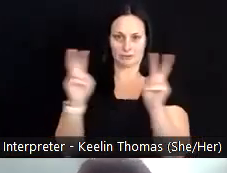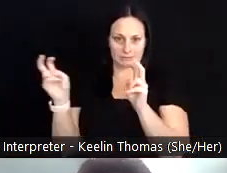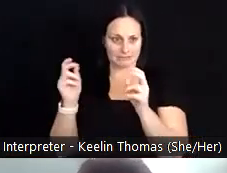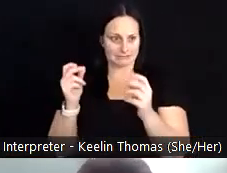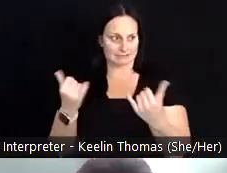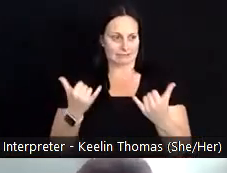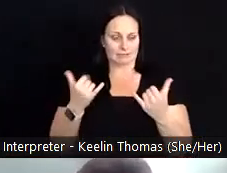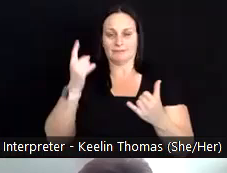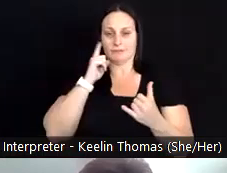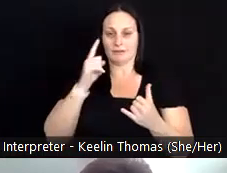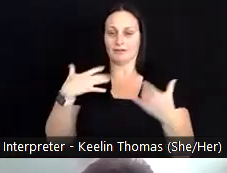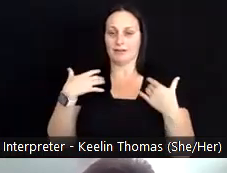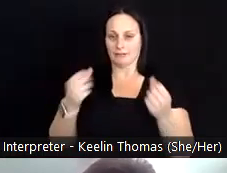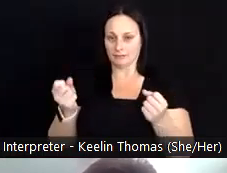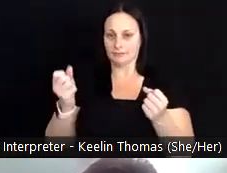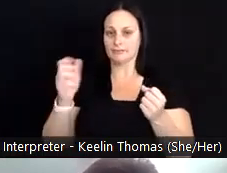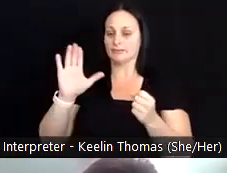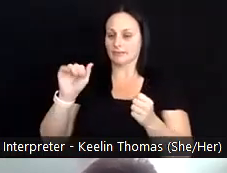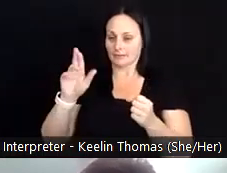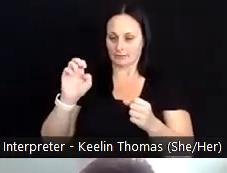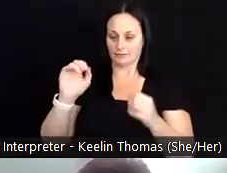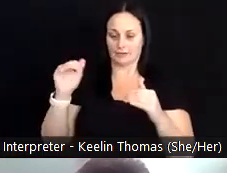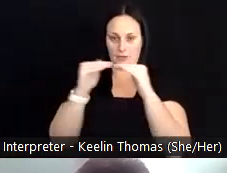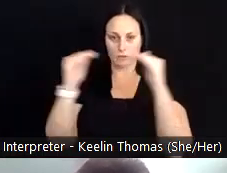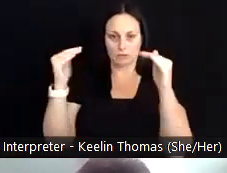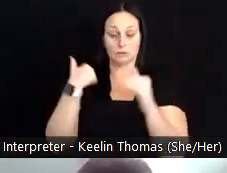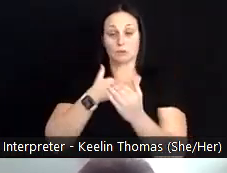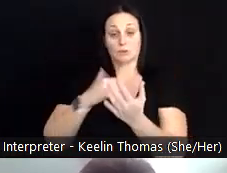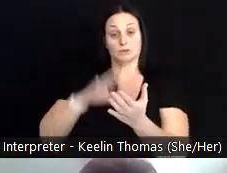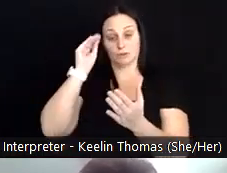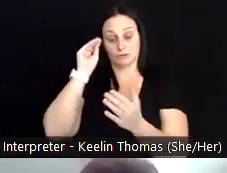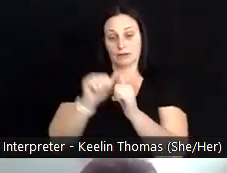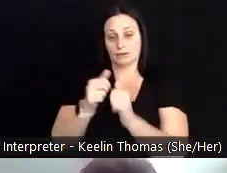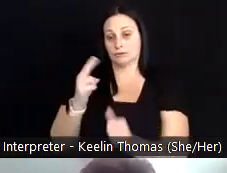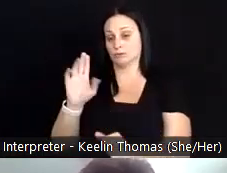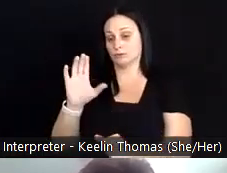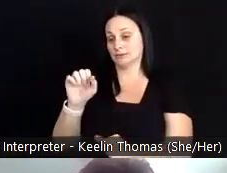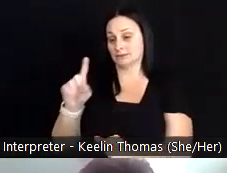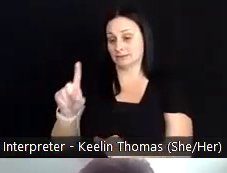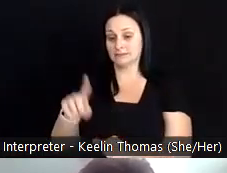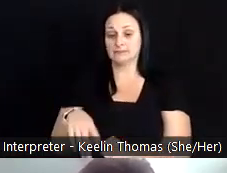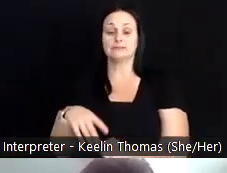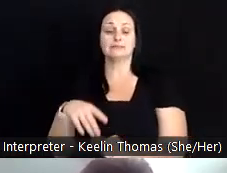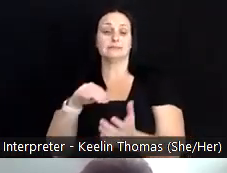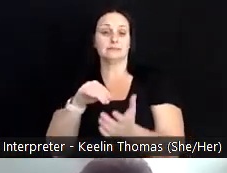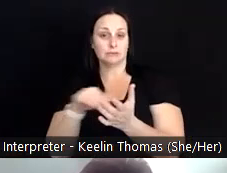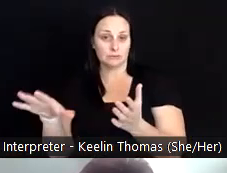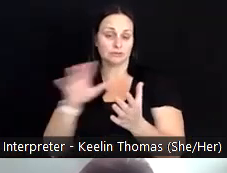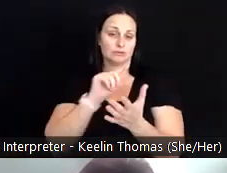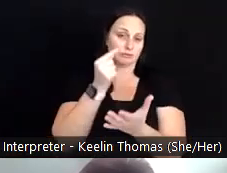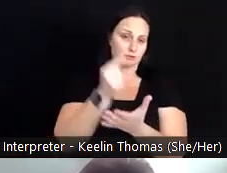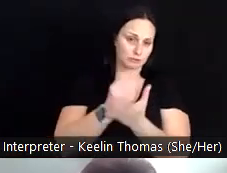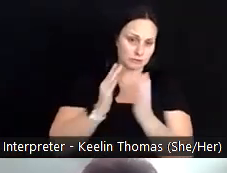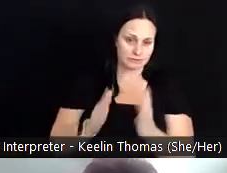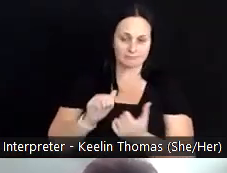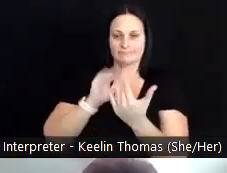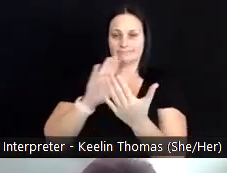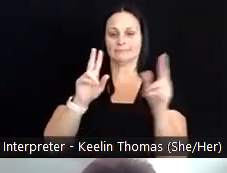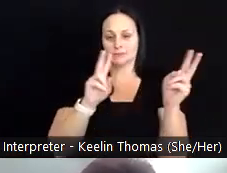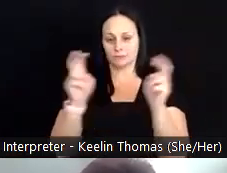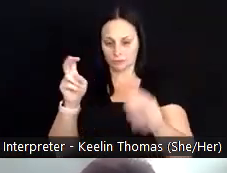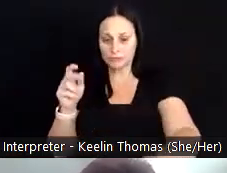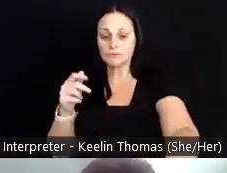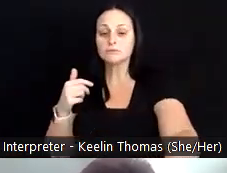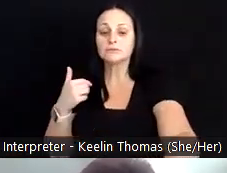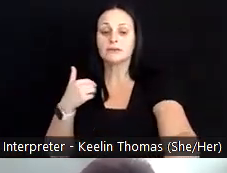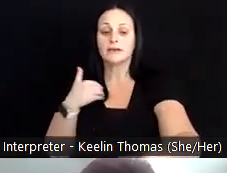healthcare equity. We'll learn how UC San Diego and our students and graduates are addressing issues and have